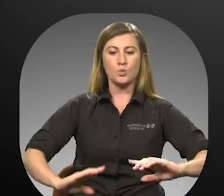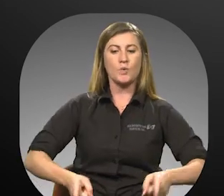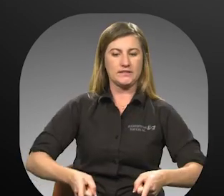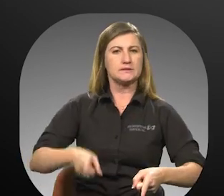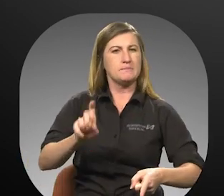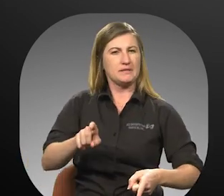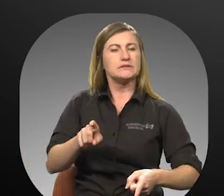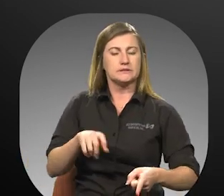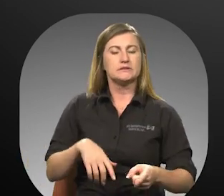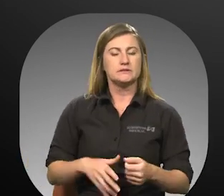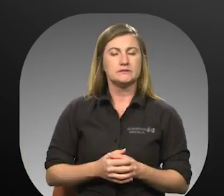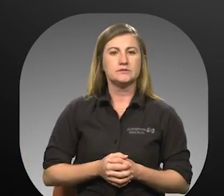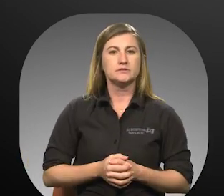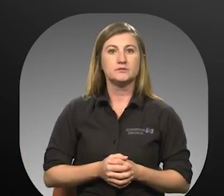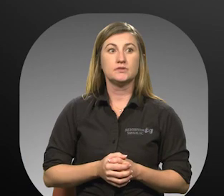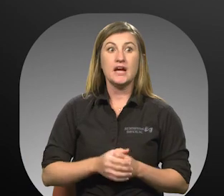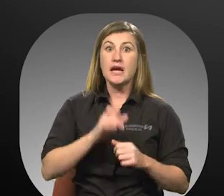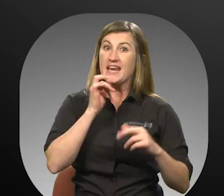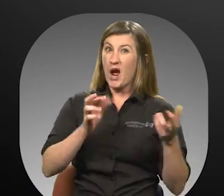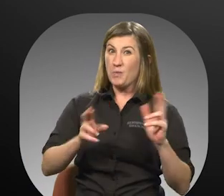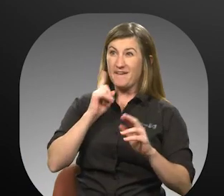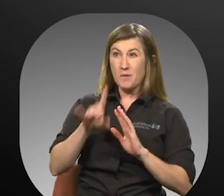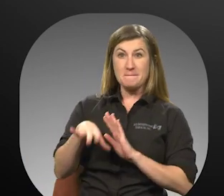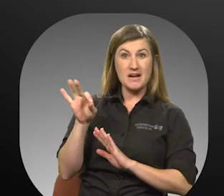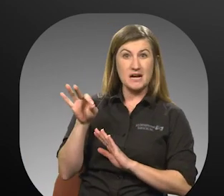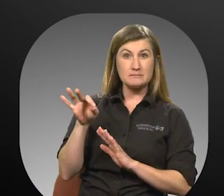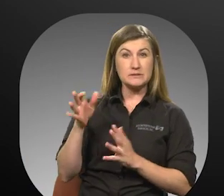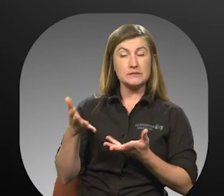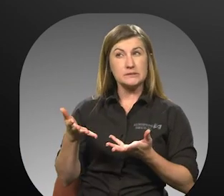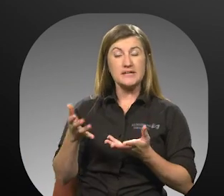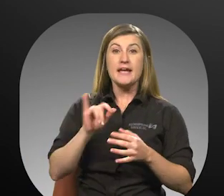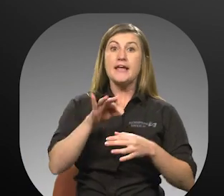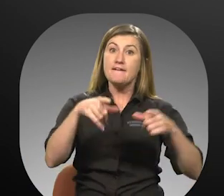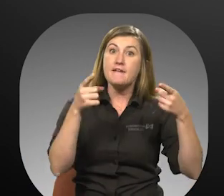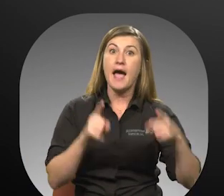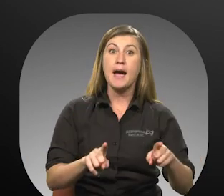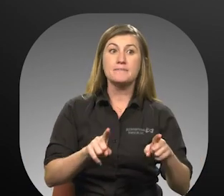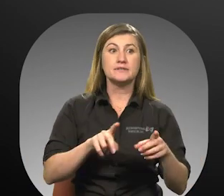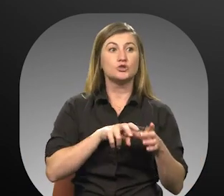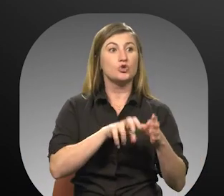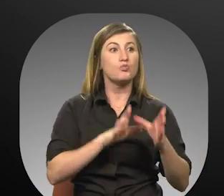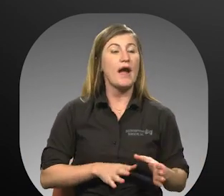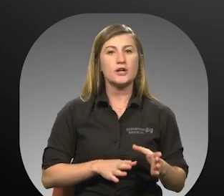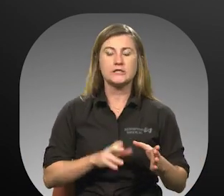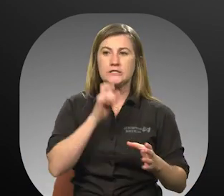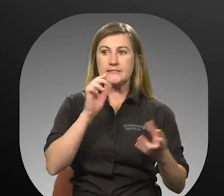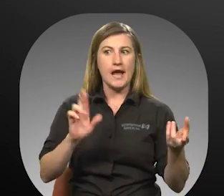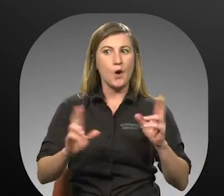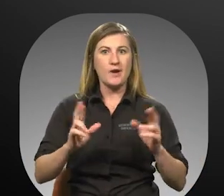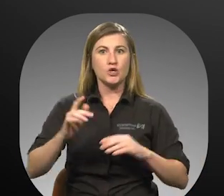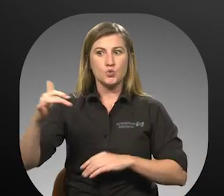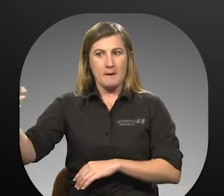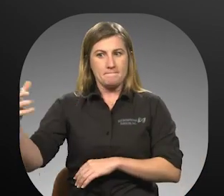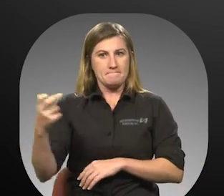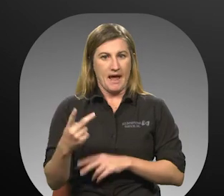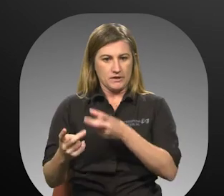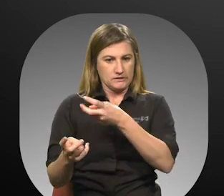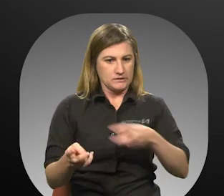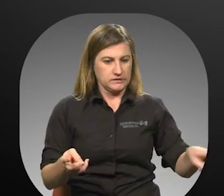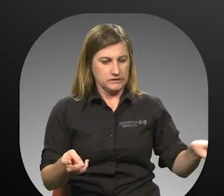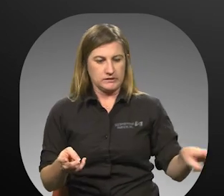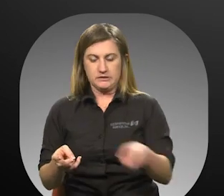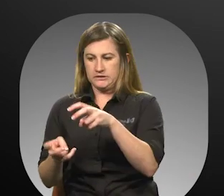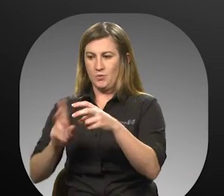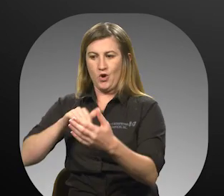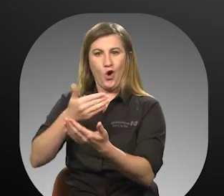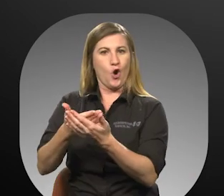Not ready for pickup. In the event that a passenger is not ready to make their return trip when the Gold Service vehicle arrives, the